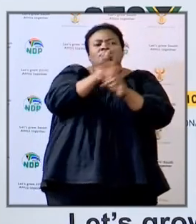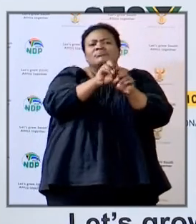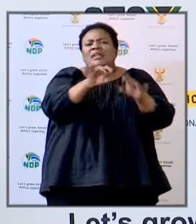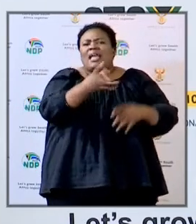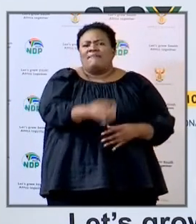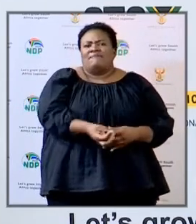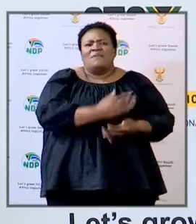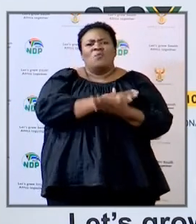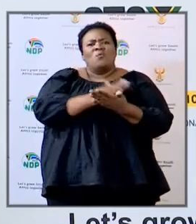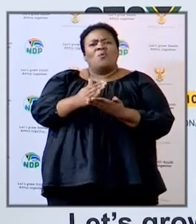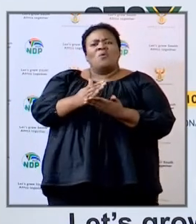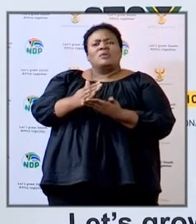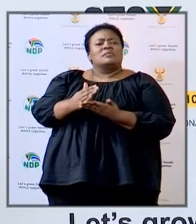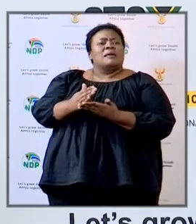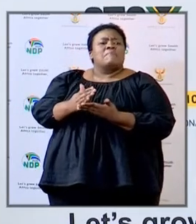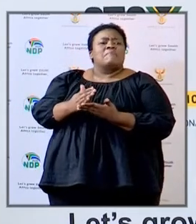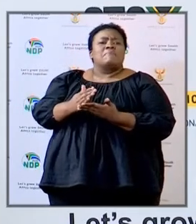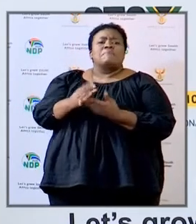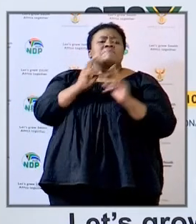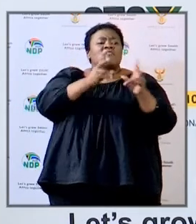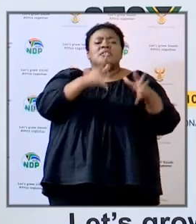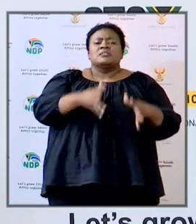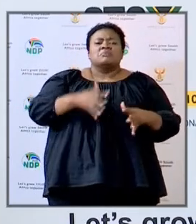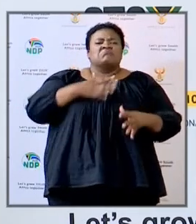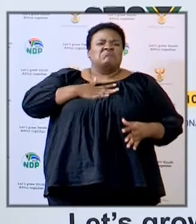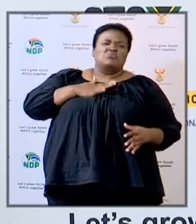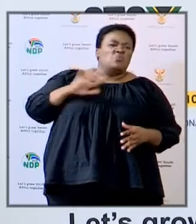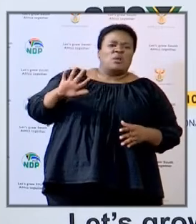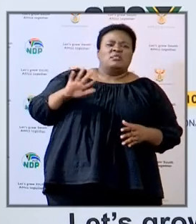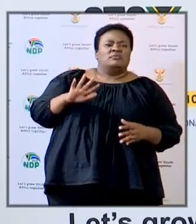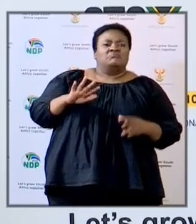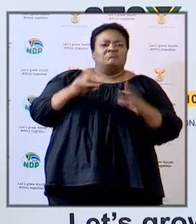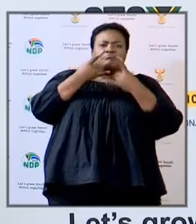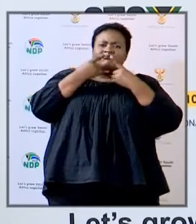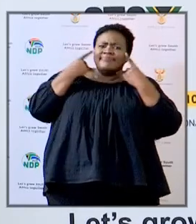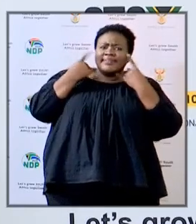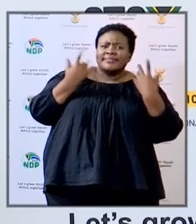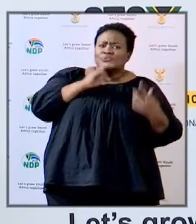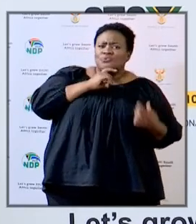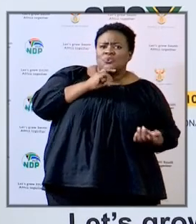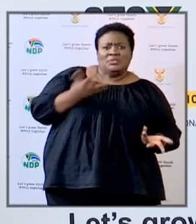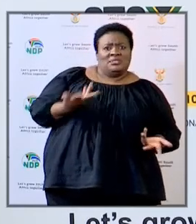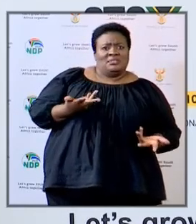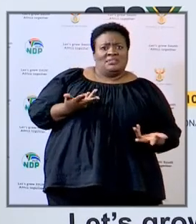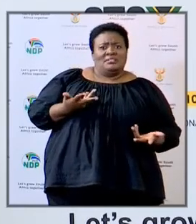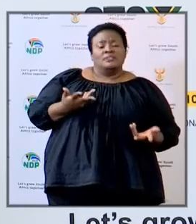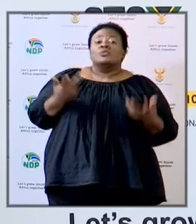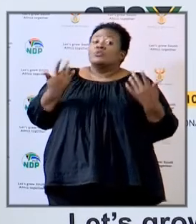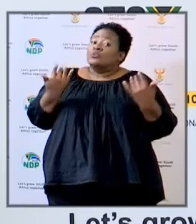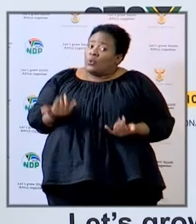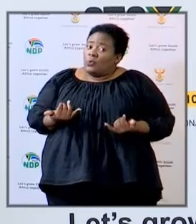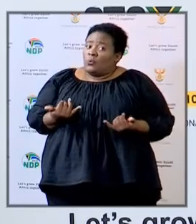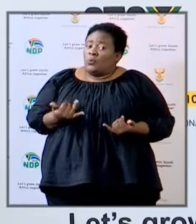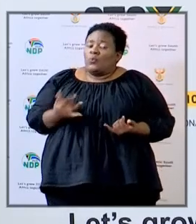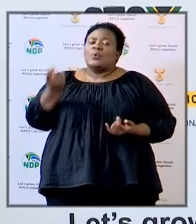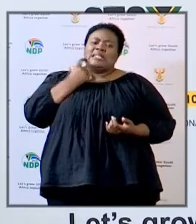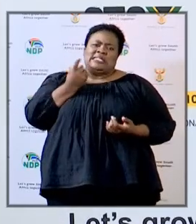refuse to wear masks so to make the school's lives easier let's go back to the normal